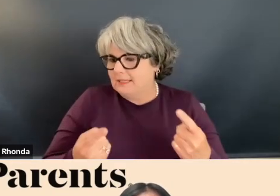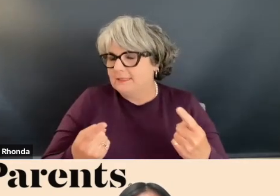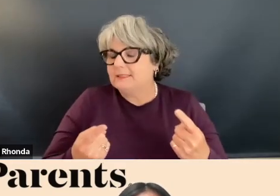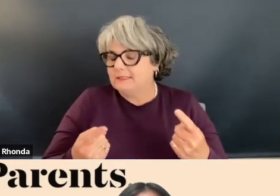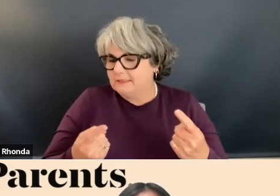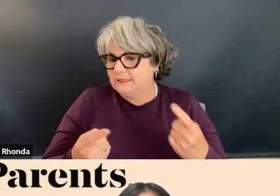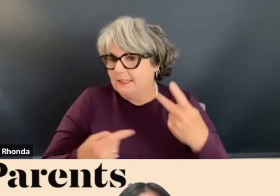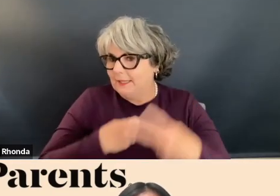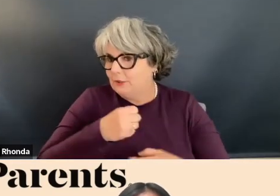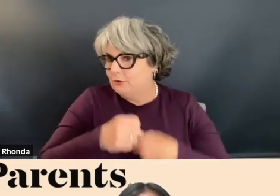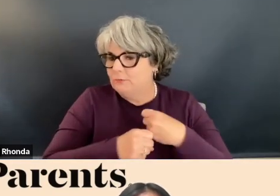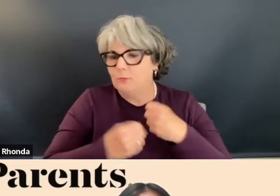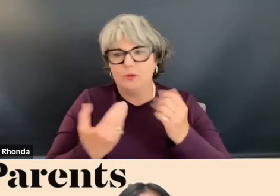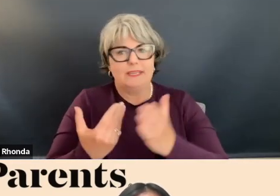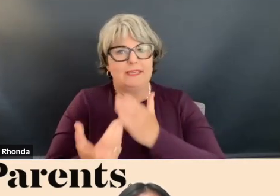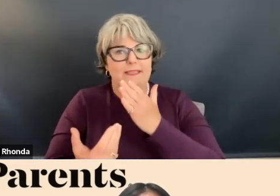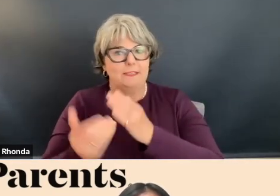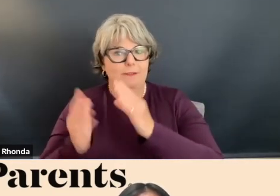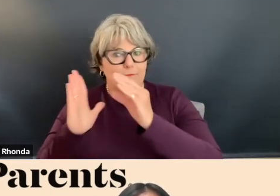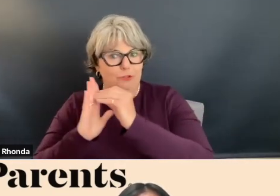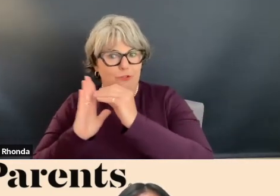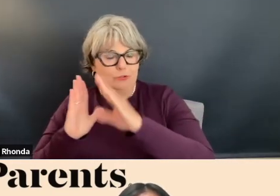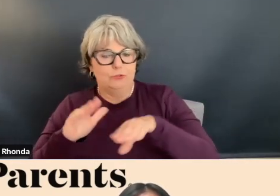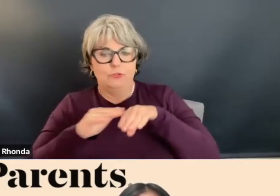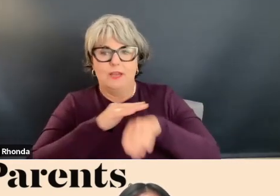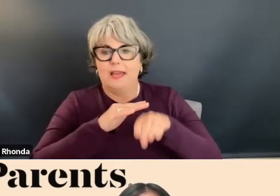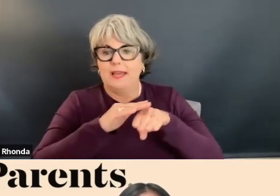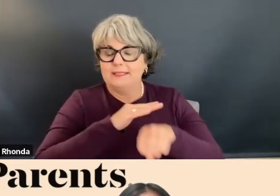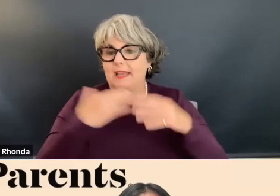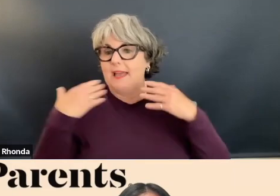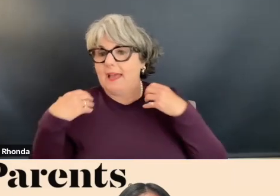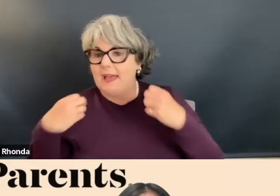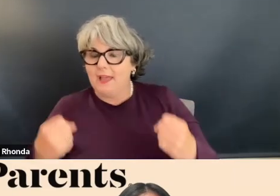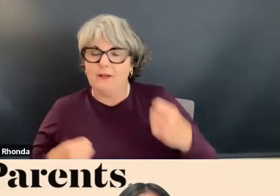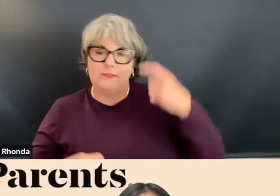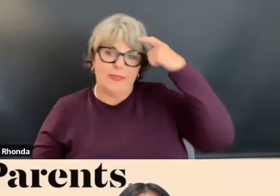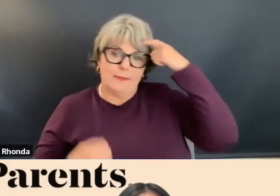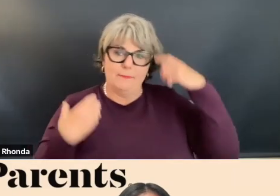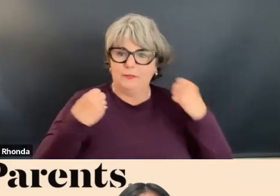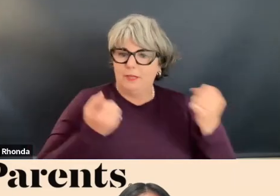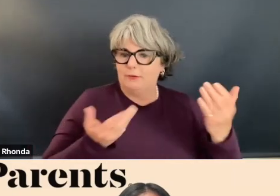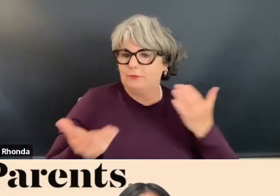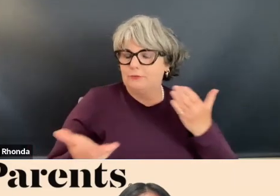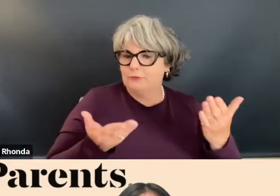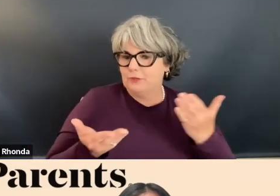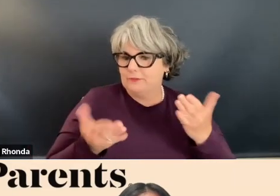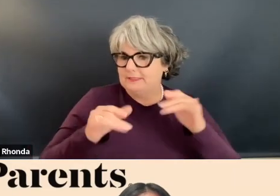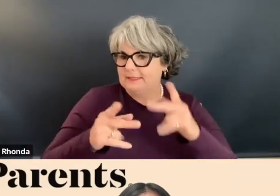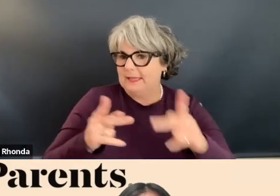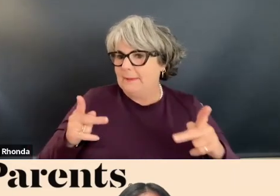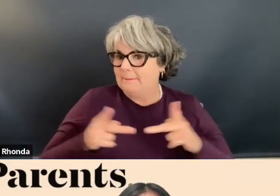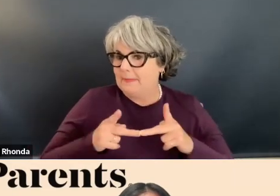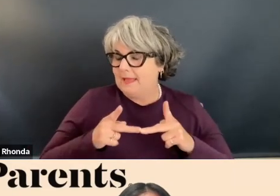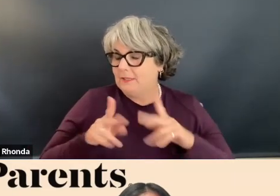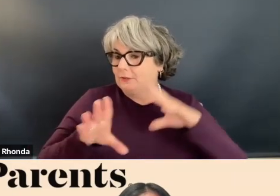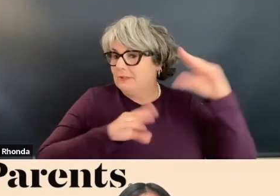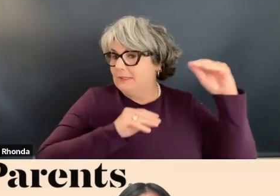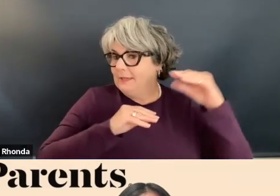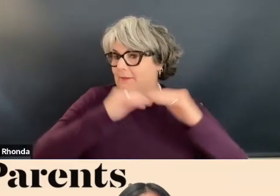making it easier for our students to access health and mental health services without having to leave the building.